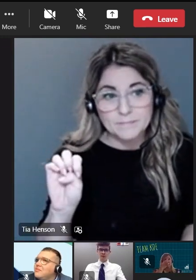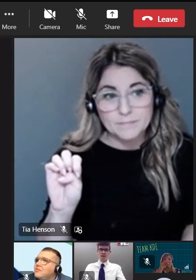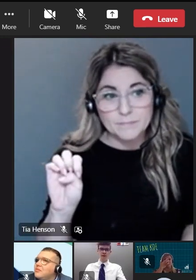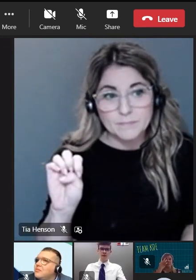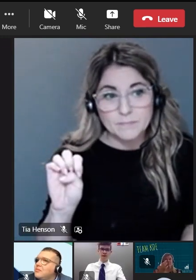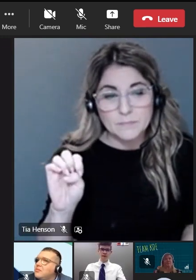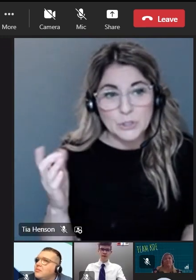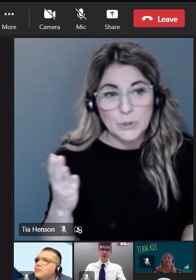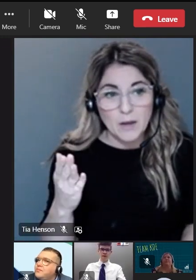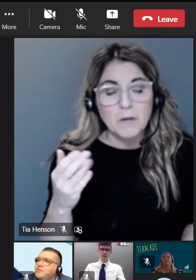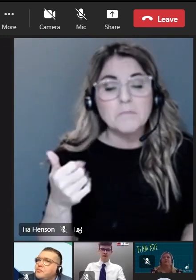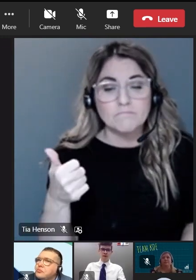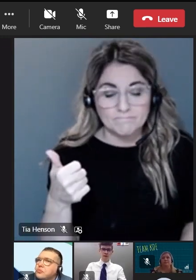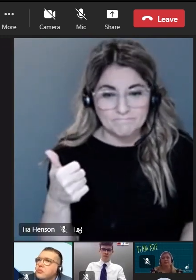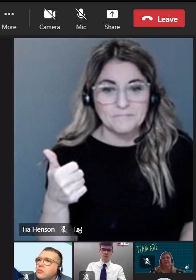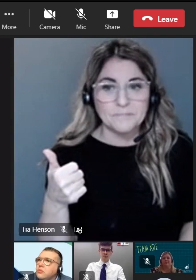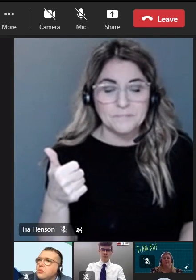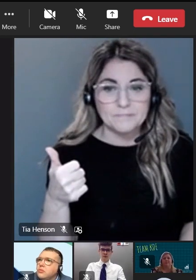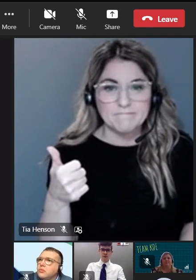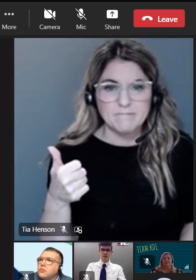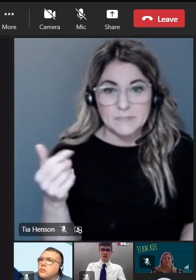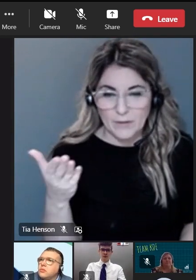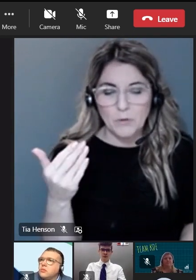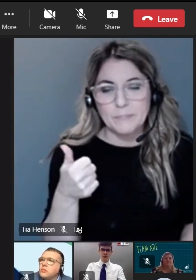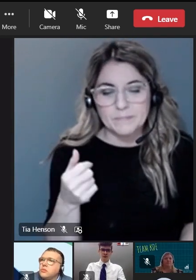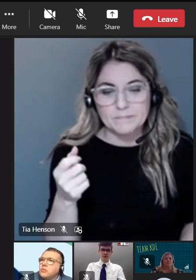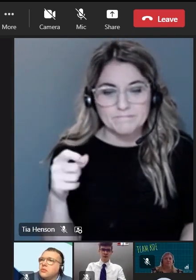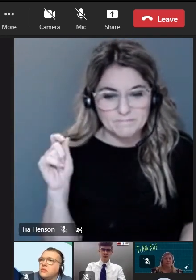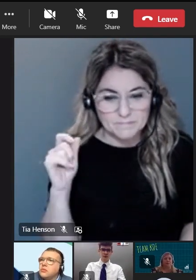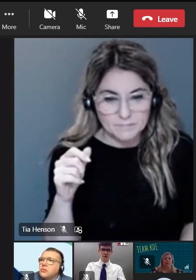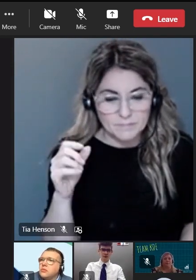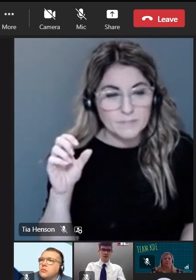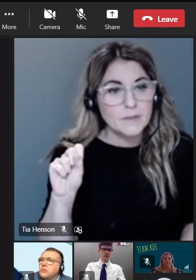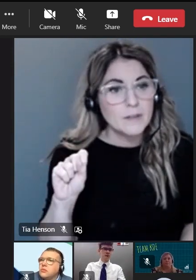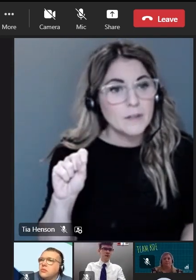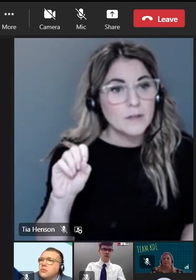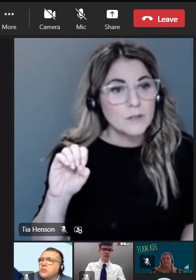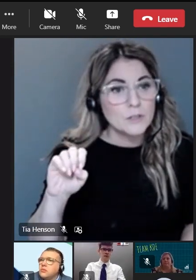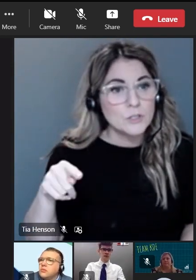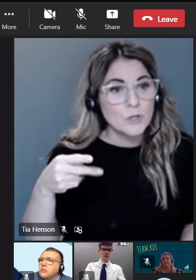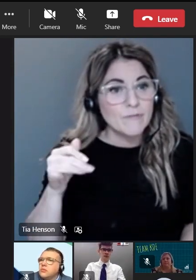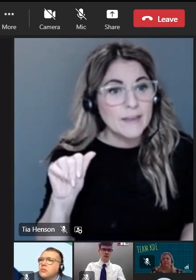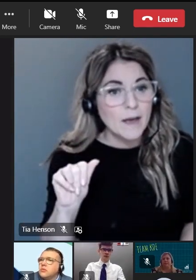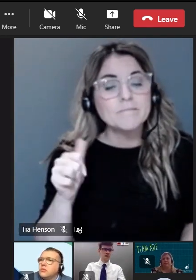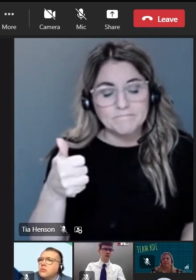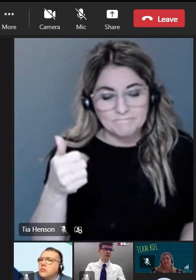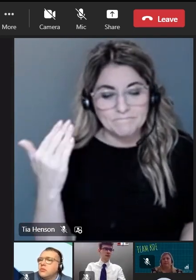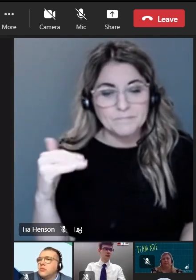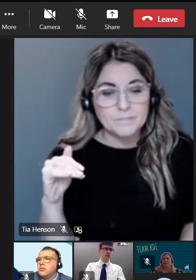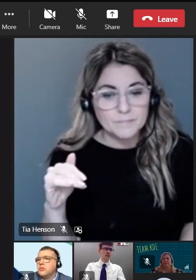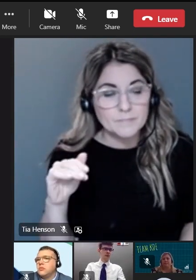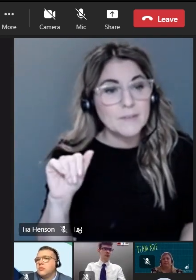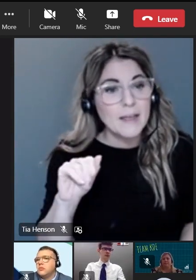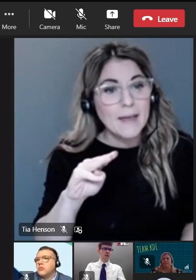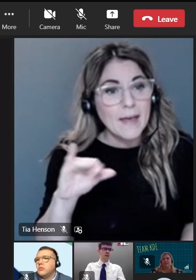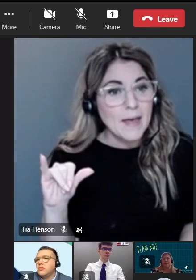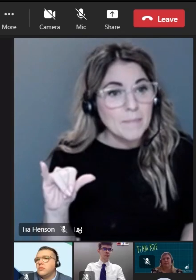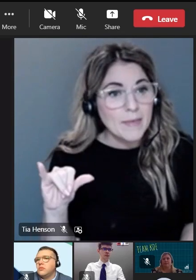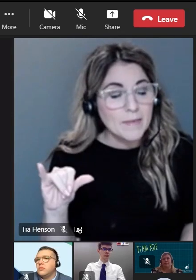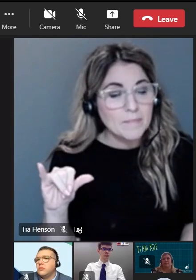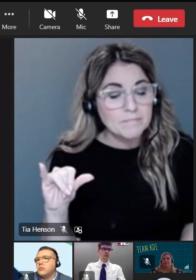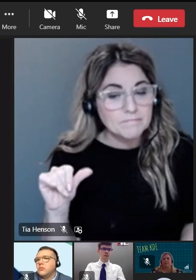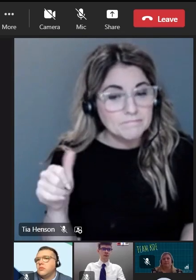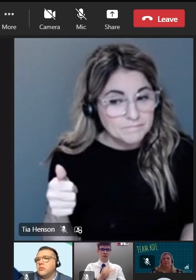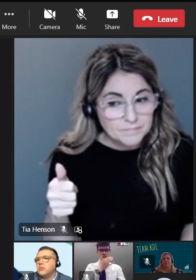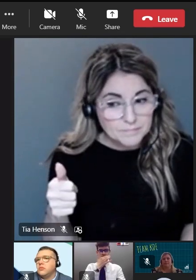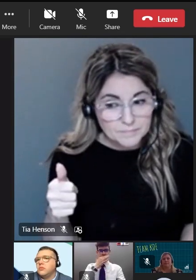Here. Chloe is here. Sophia Ritone. Here. Amy Rablaro-Perez.